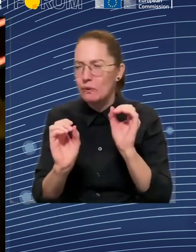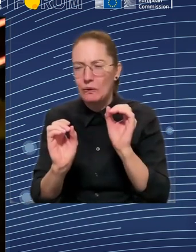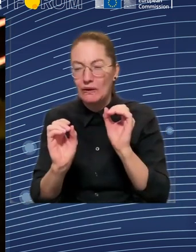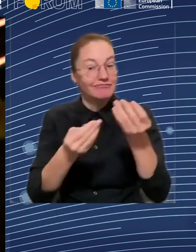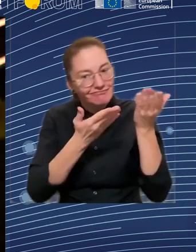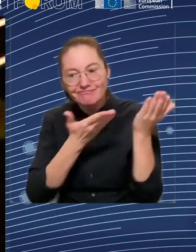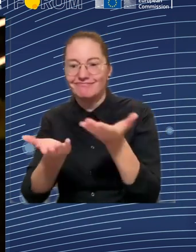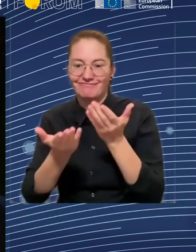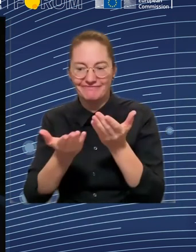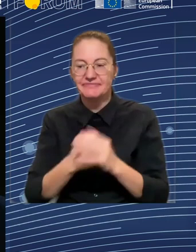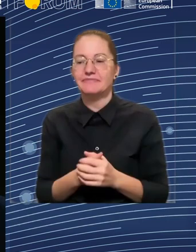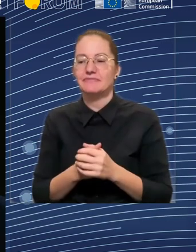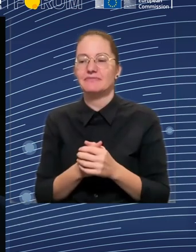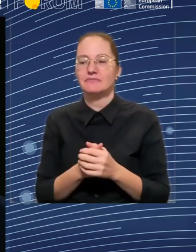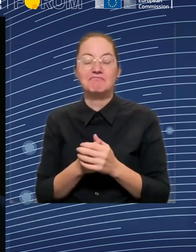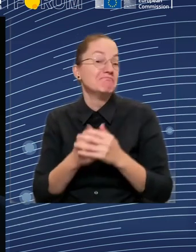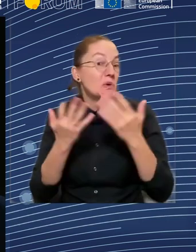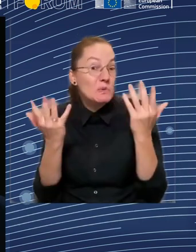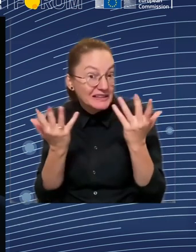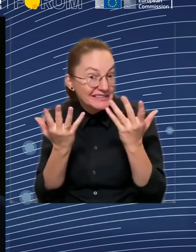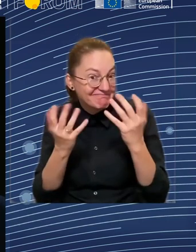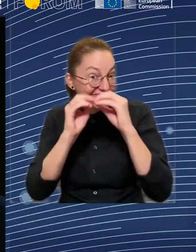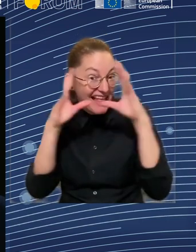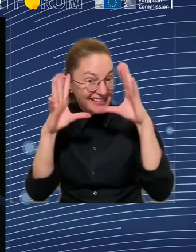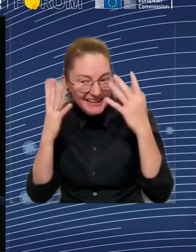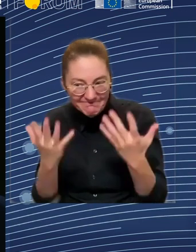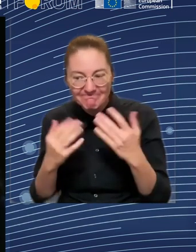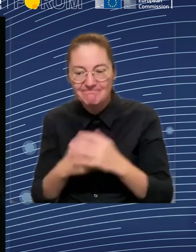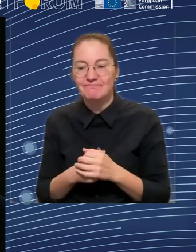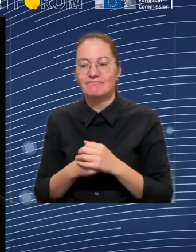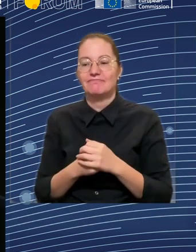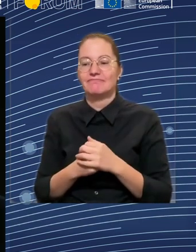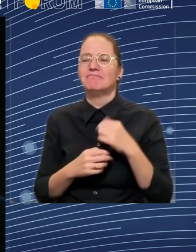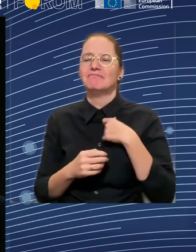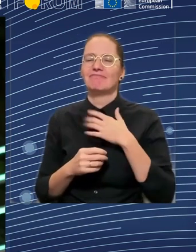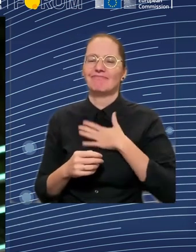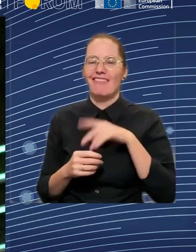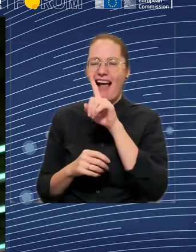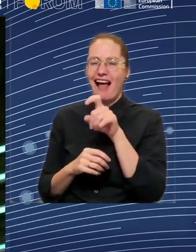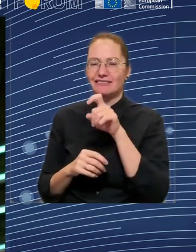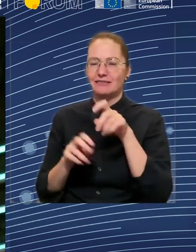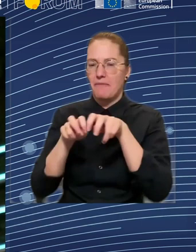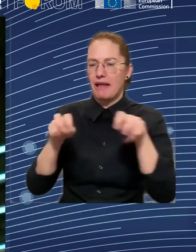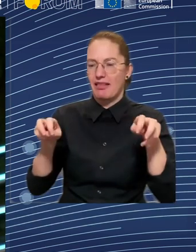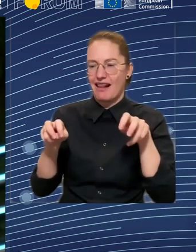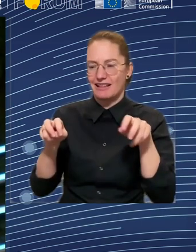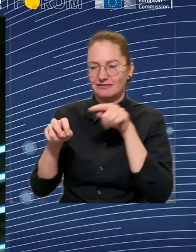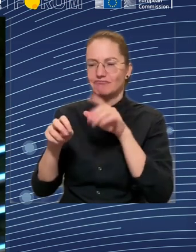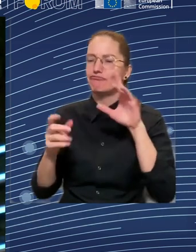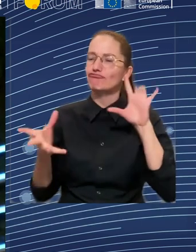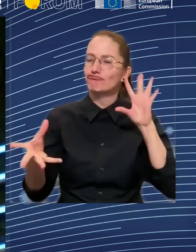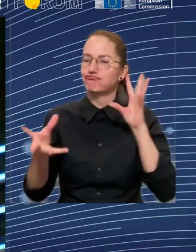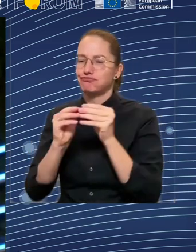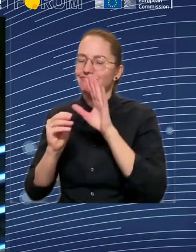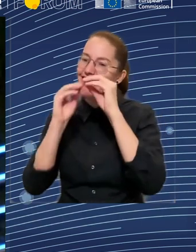initiative. I'll let you choose which one. Gerrit, you can go first. I don't know if it's crazy, but it's indeed concrete in our